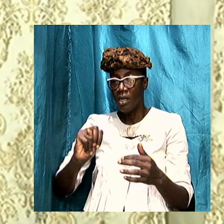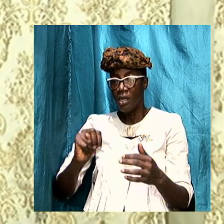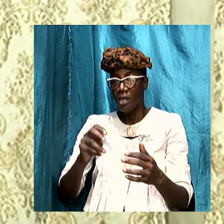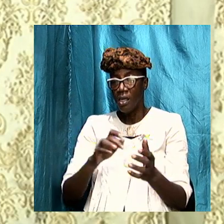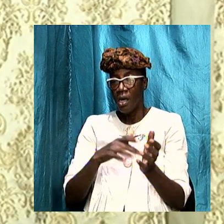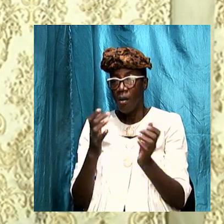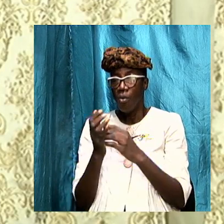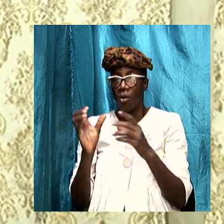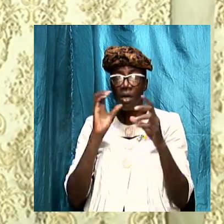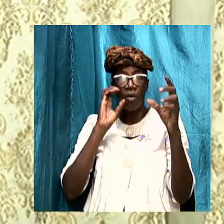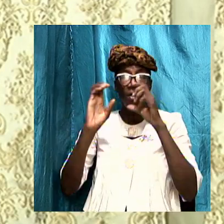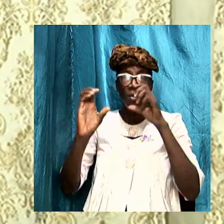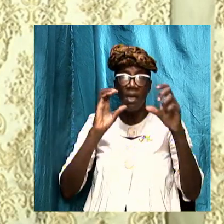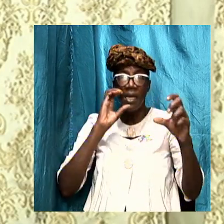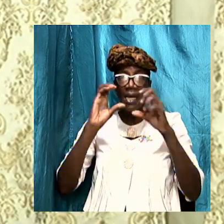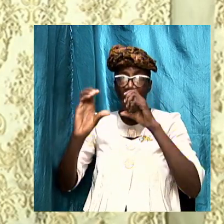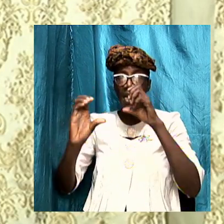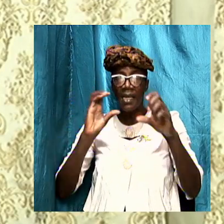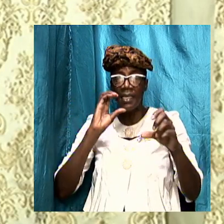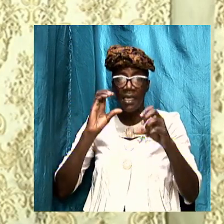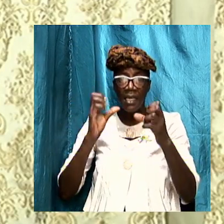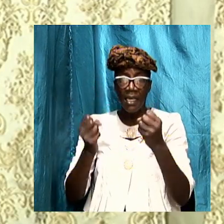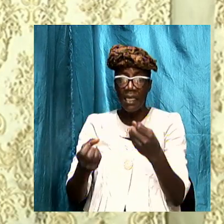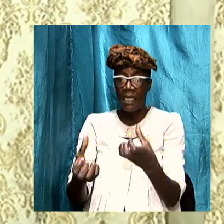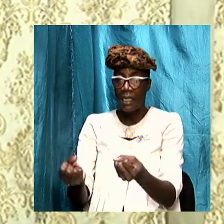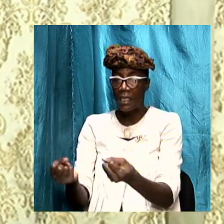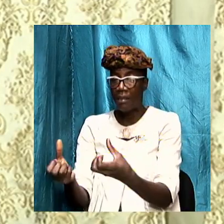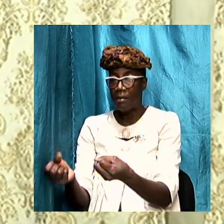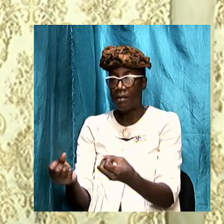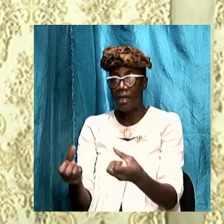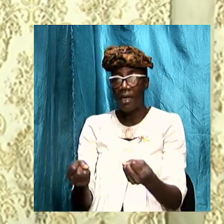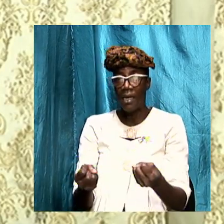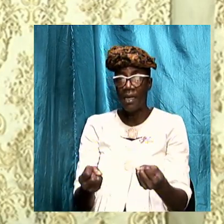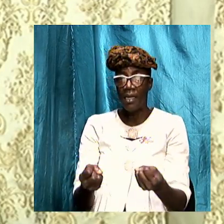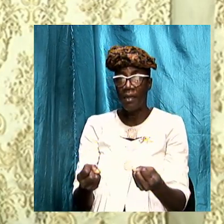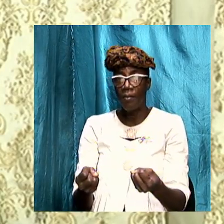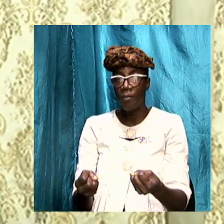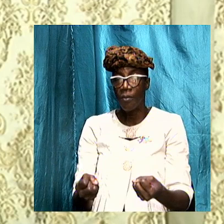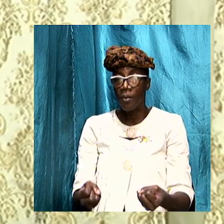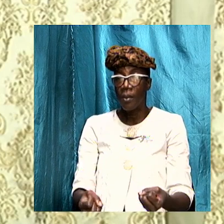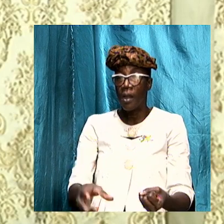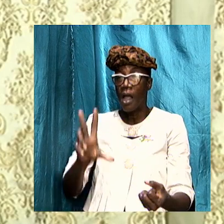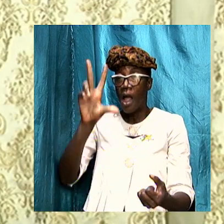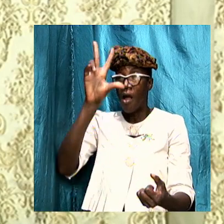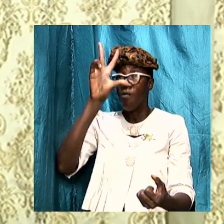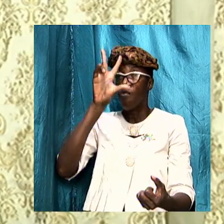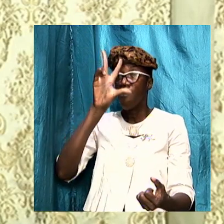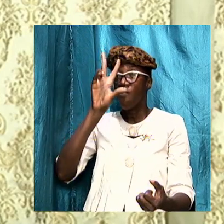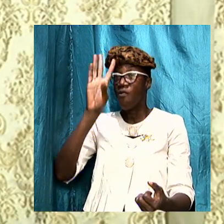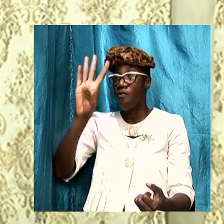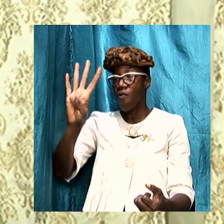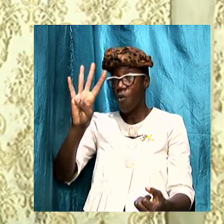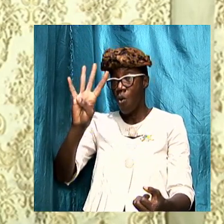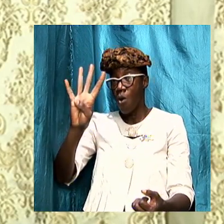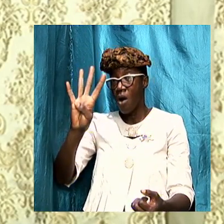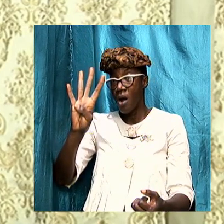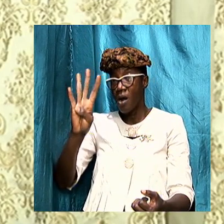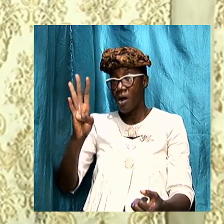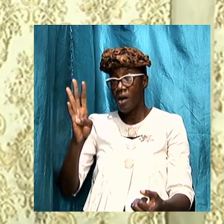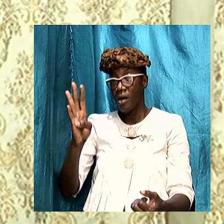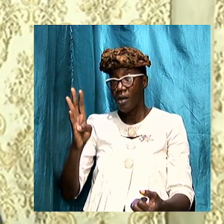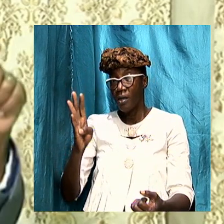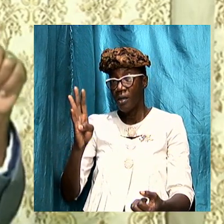in signs right sign is the first four letters in signify